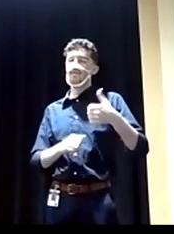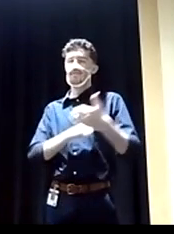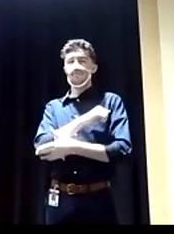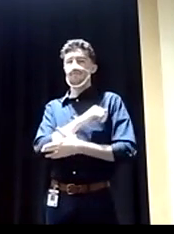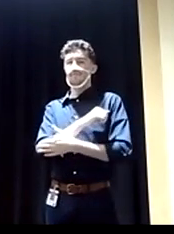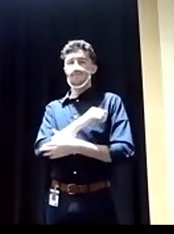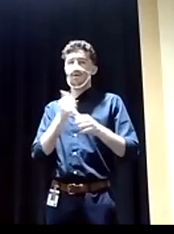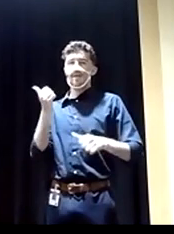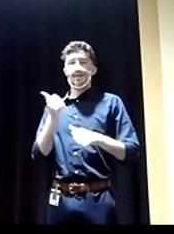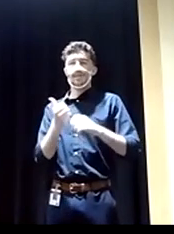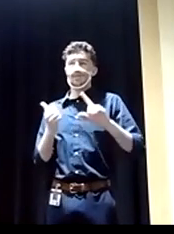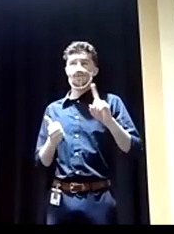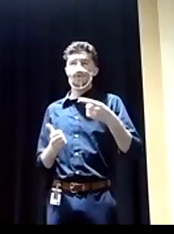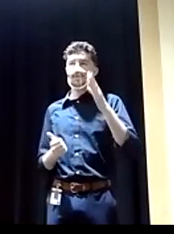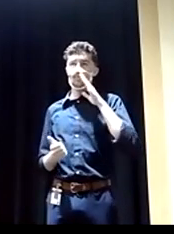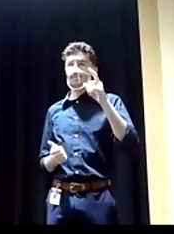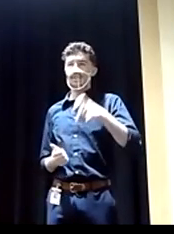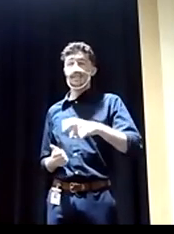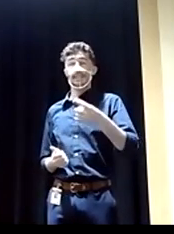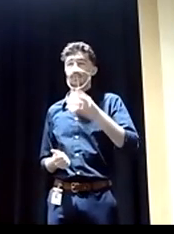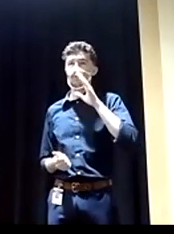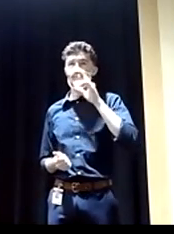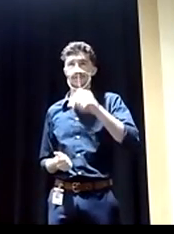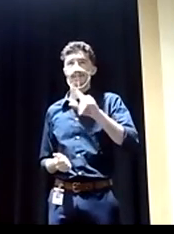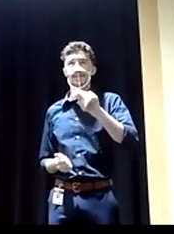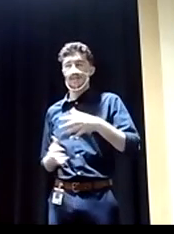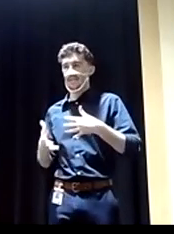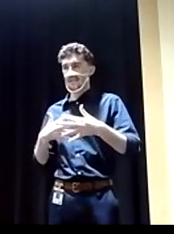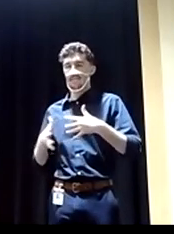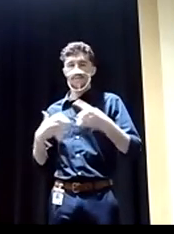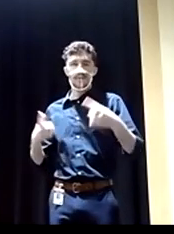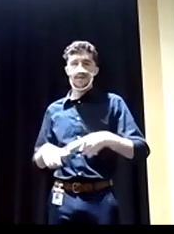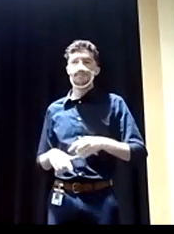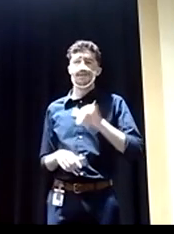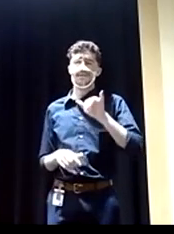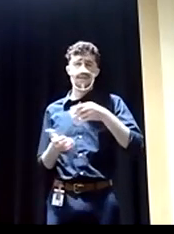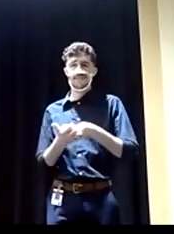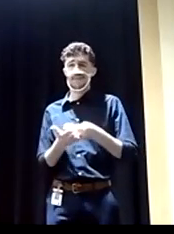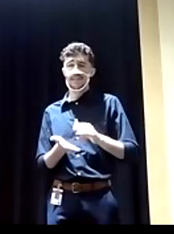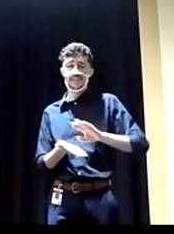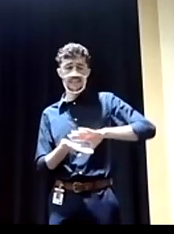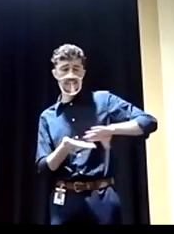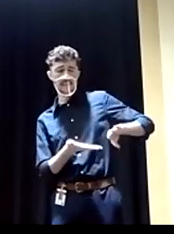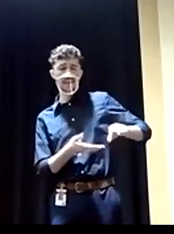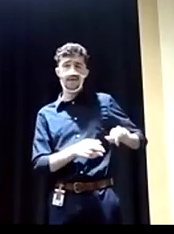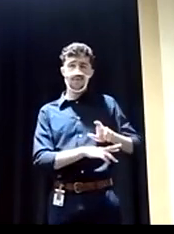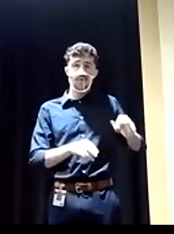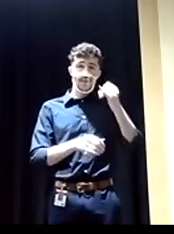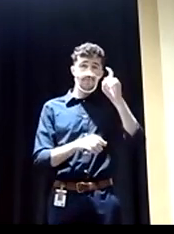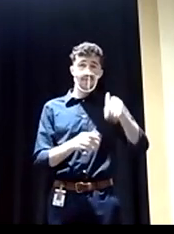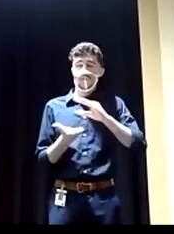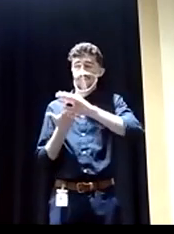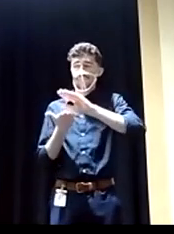be needed. There's always going to be somebody who needs it, and we've already set that money aside so that we can distribute it as it needs.